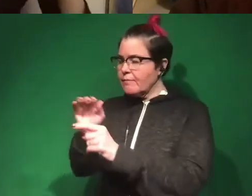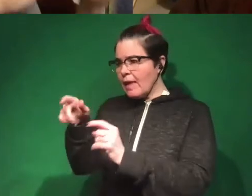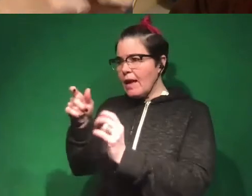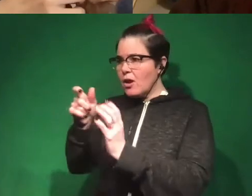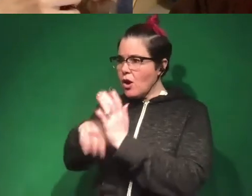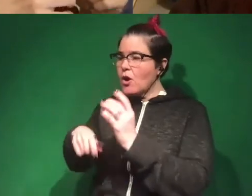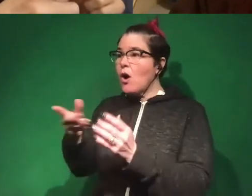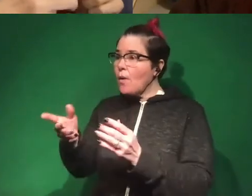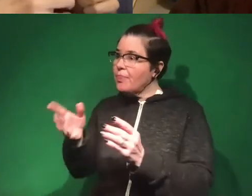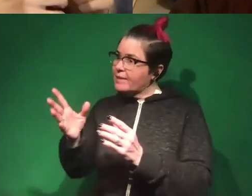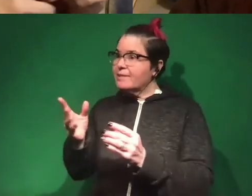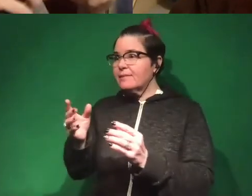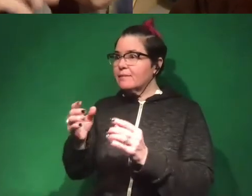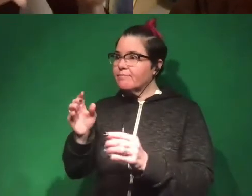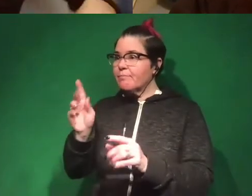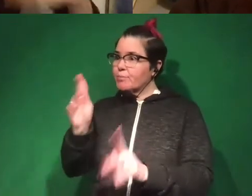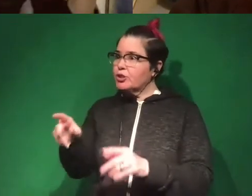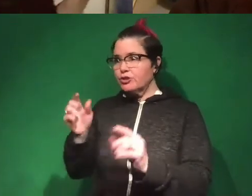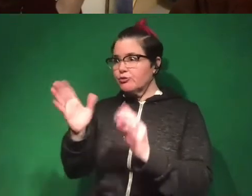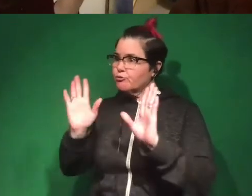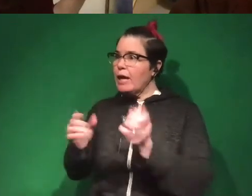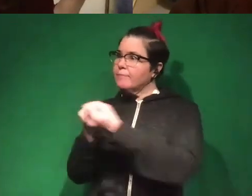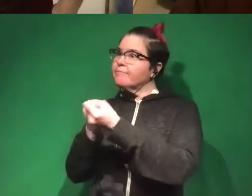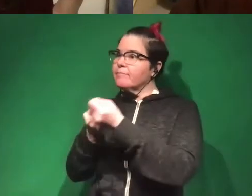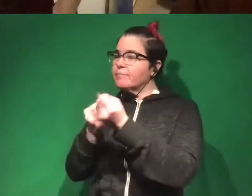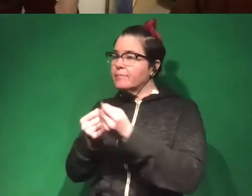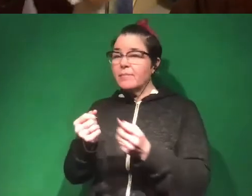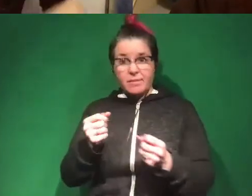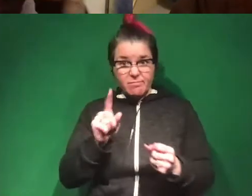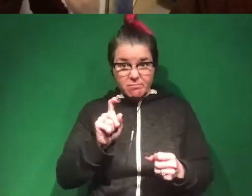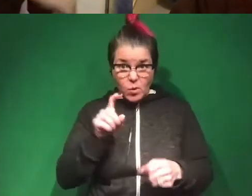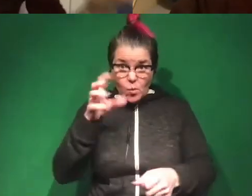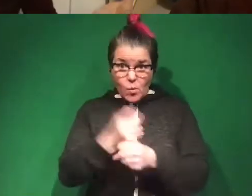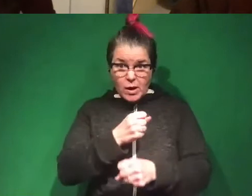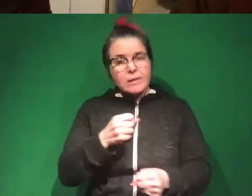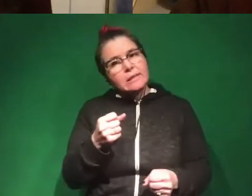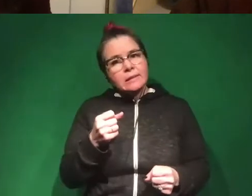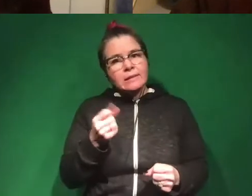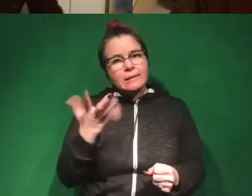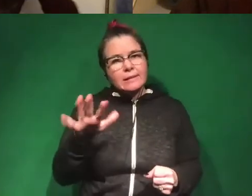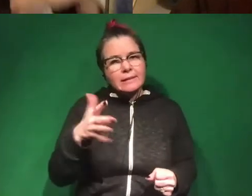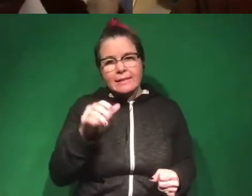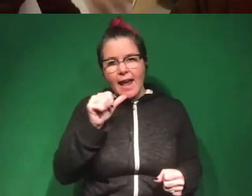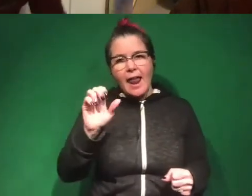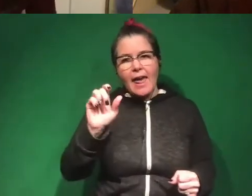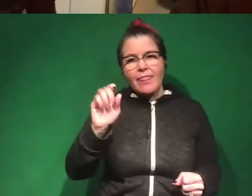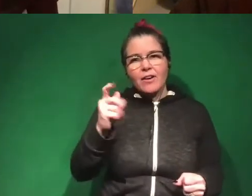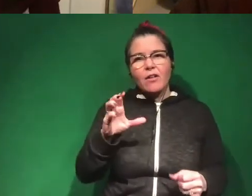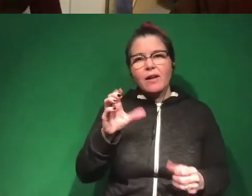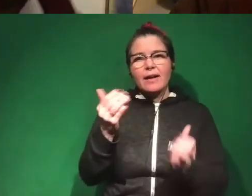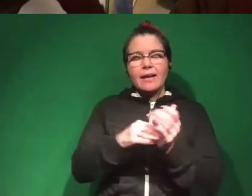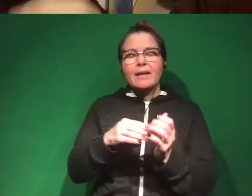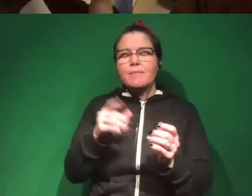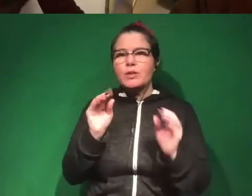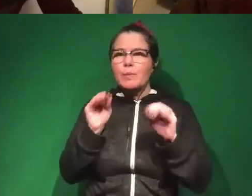says, here's how great this candidate is, and let's see if they won, right? Well, that is kind of unethical, too, because you're, again, putting people in a